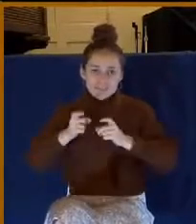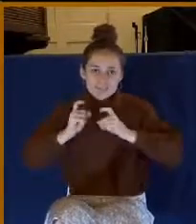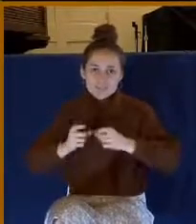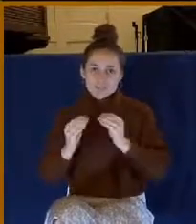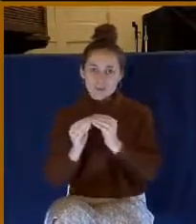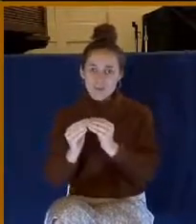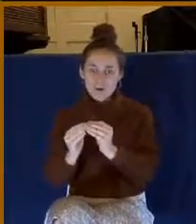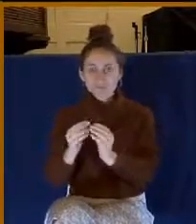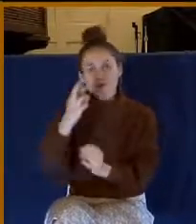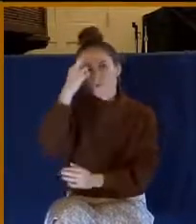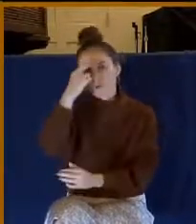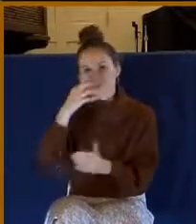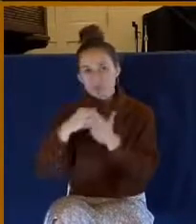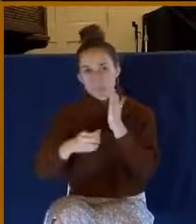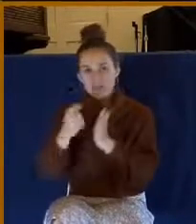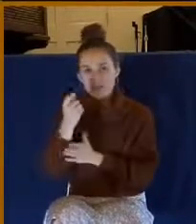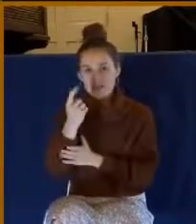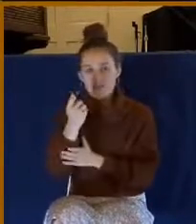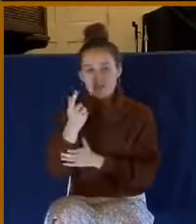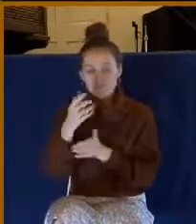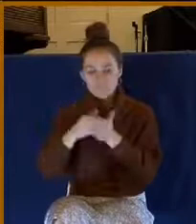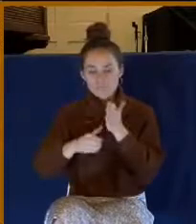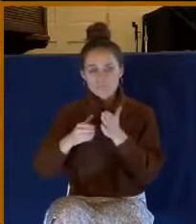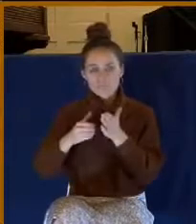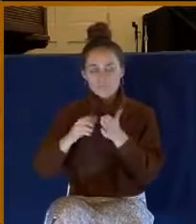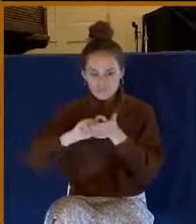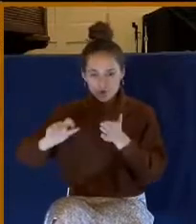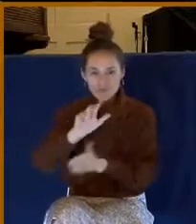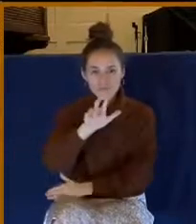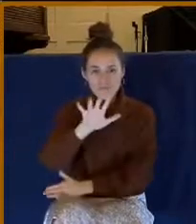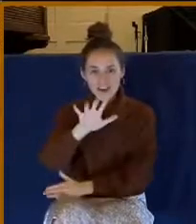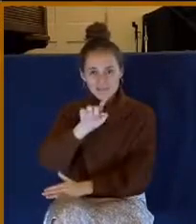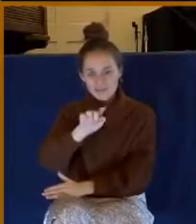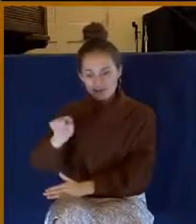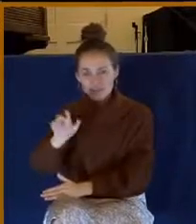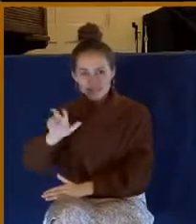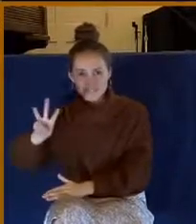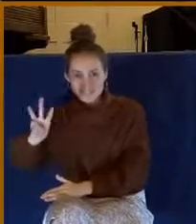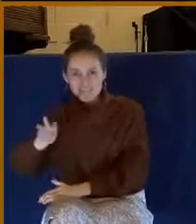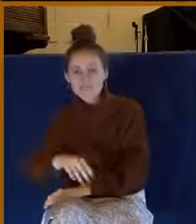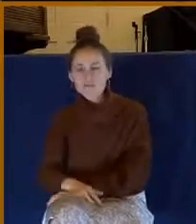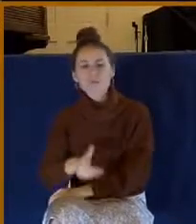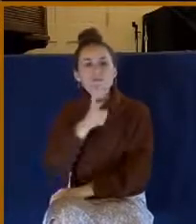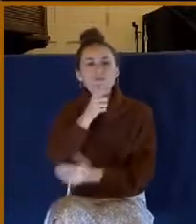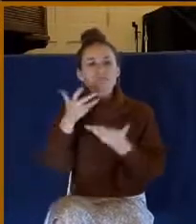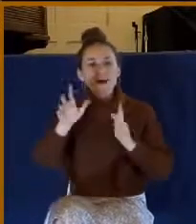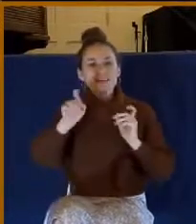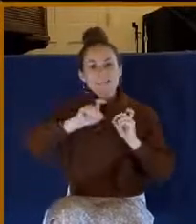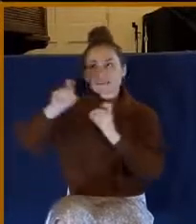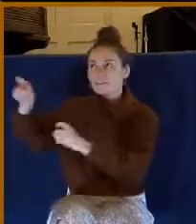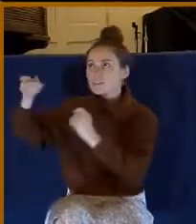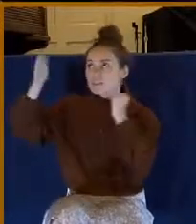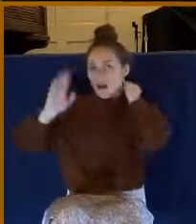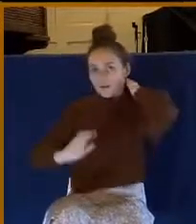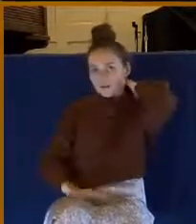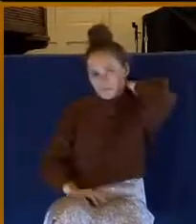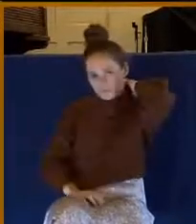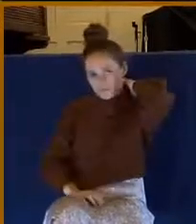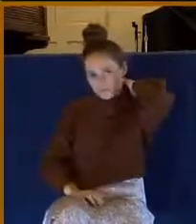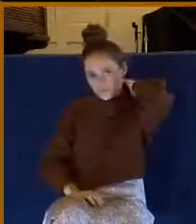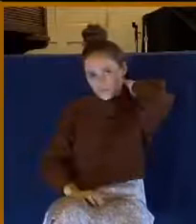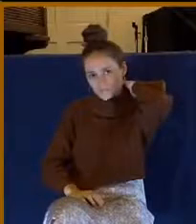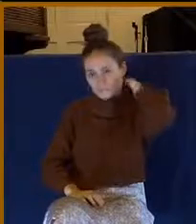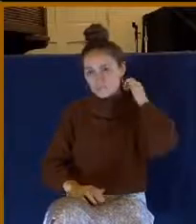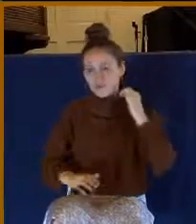11, 35 and 36, or who had first given to him and it shall be recompensed unto him again. Who gave God a gift that wasn't